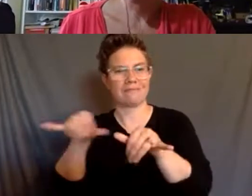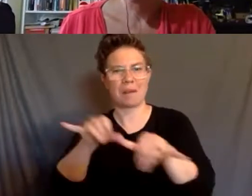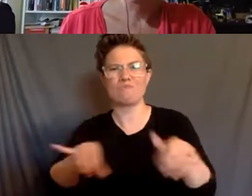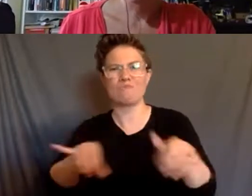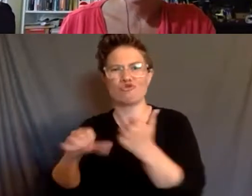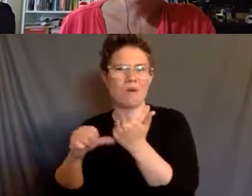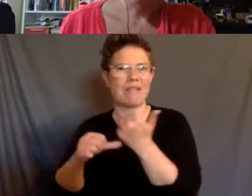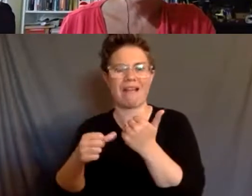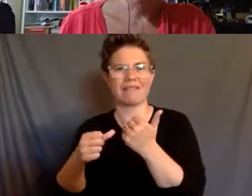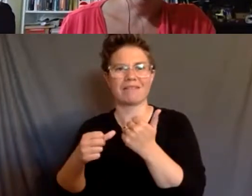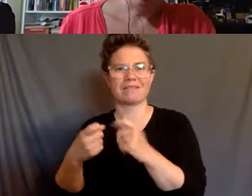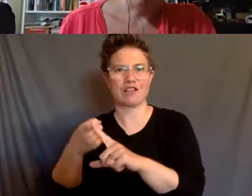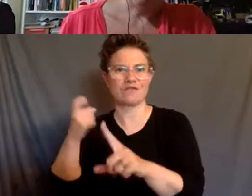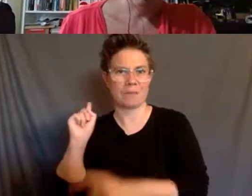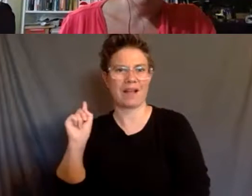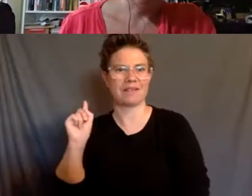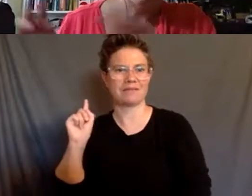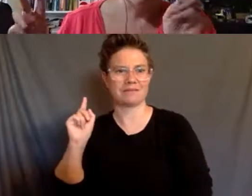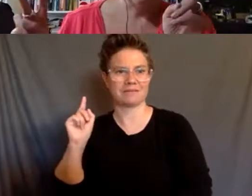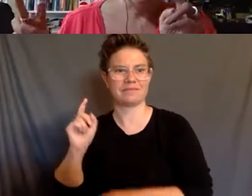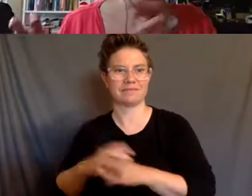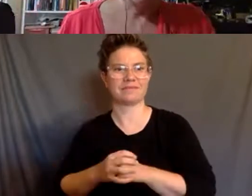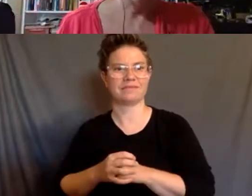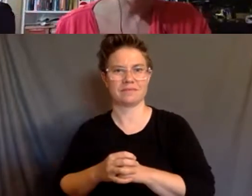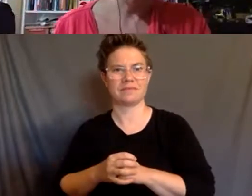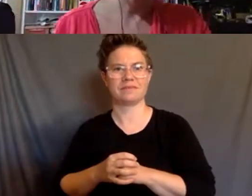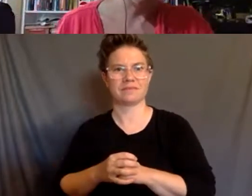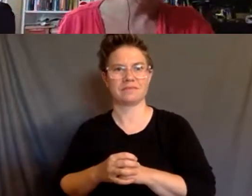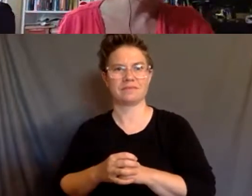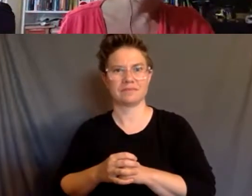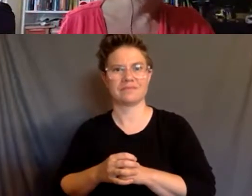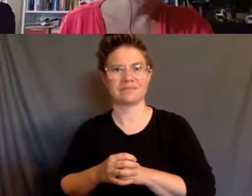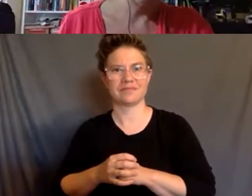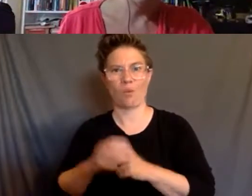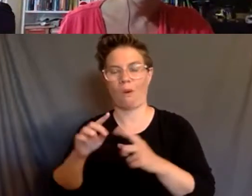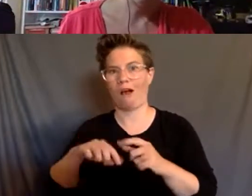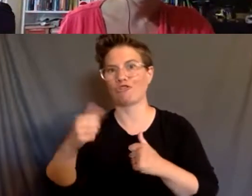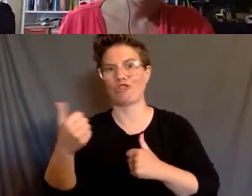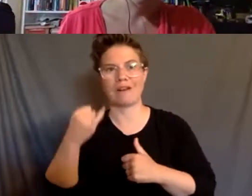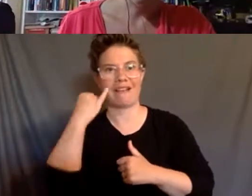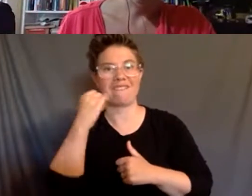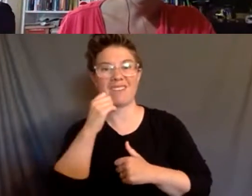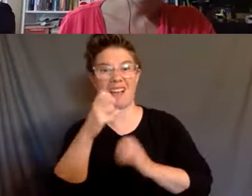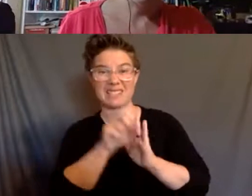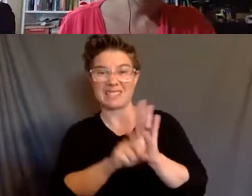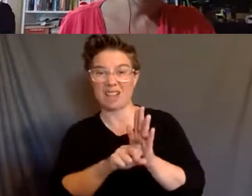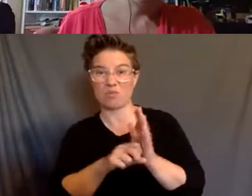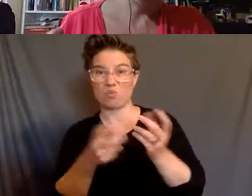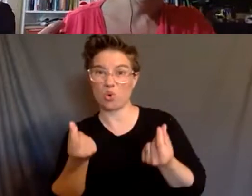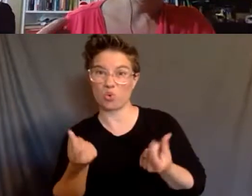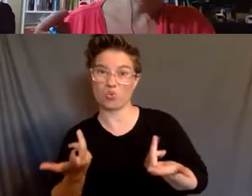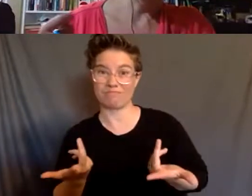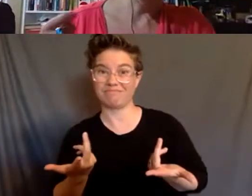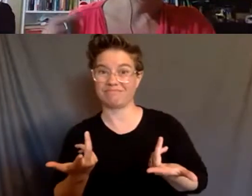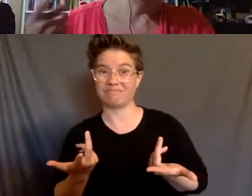well in this arena of the alternatives, right? So what if not the state? Um, and that is something